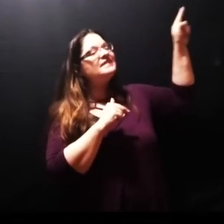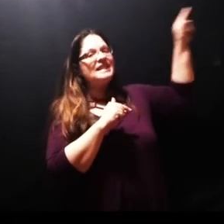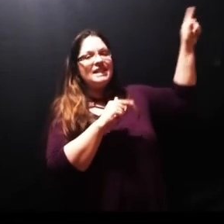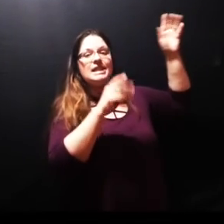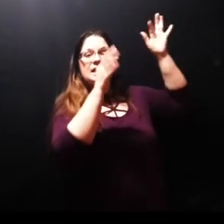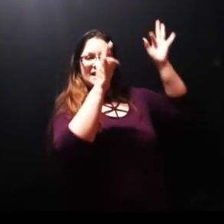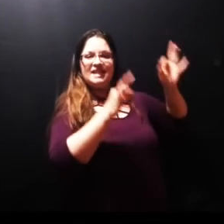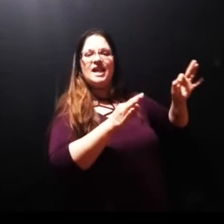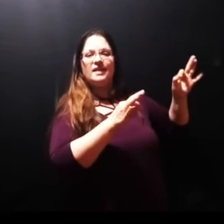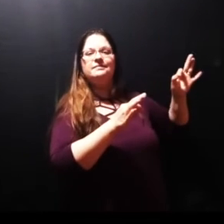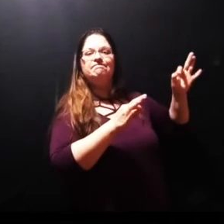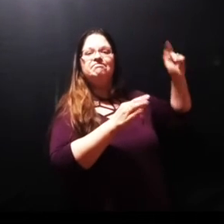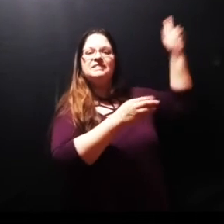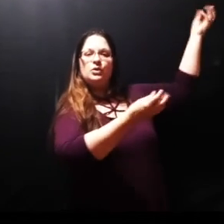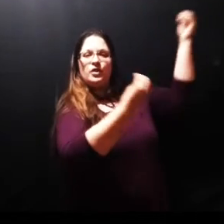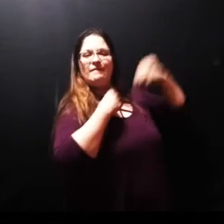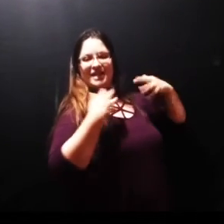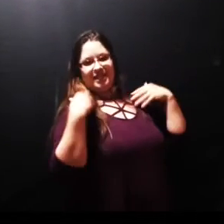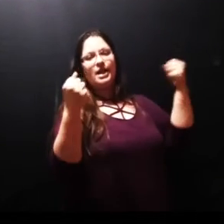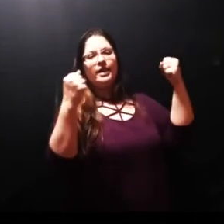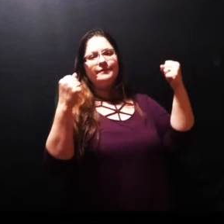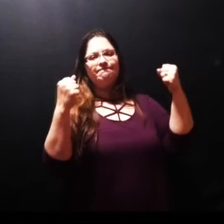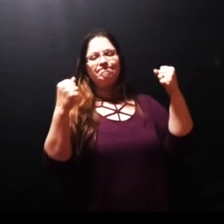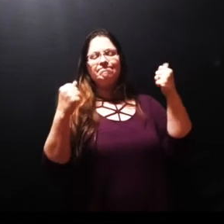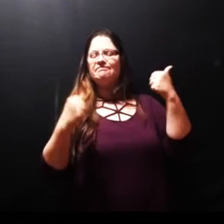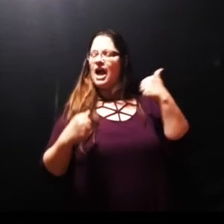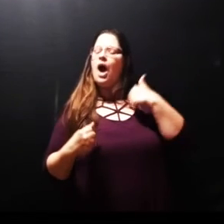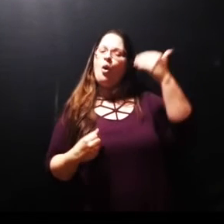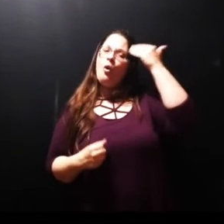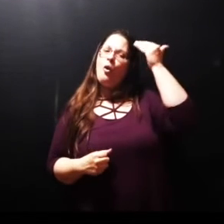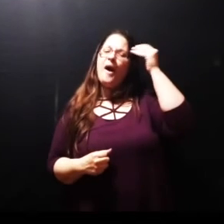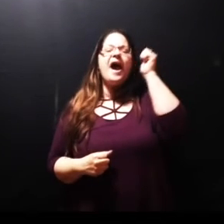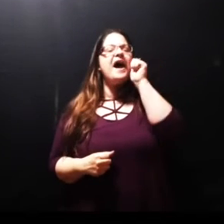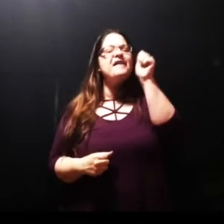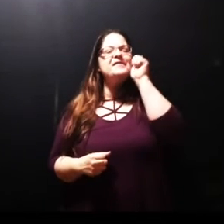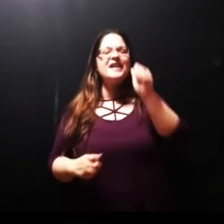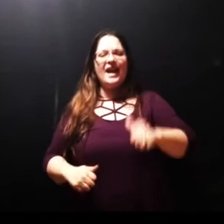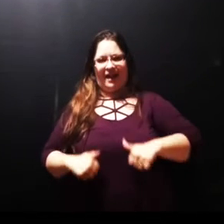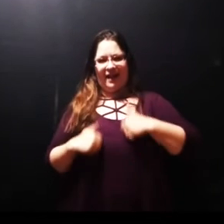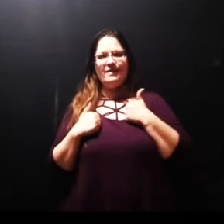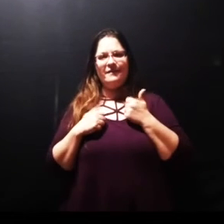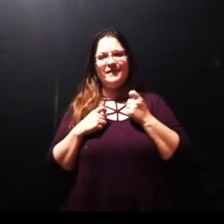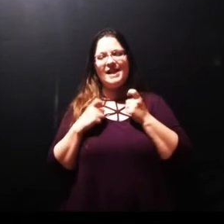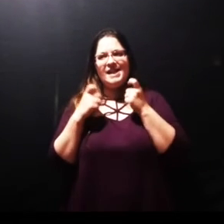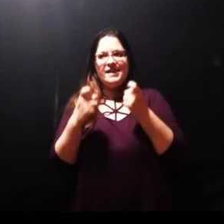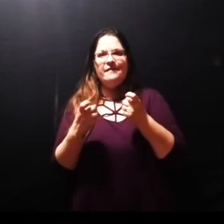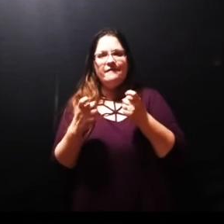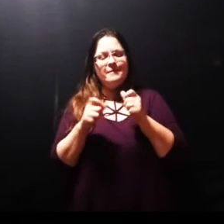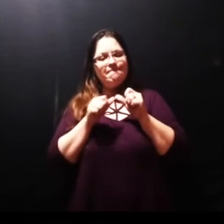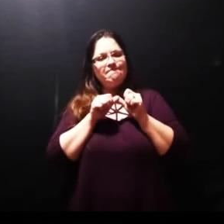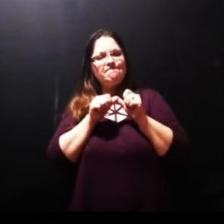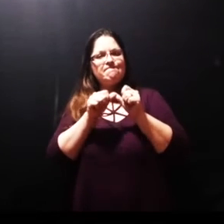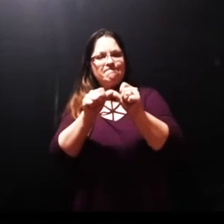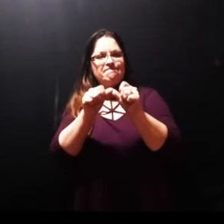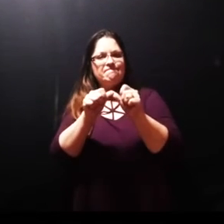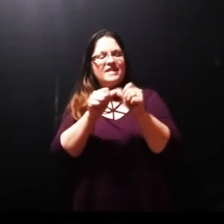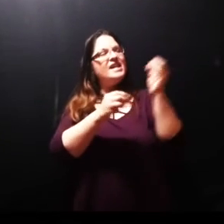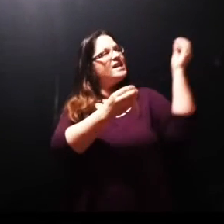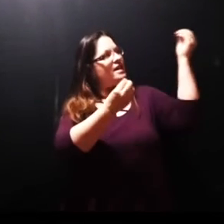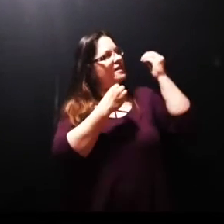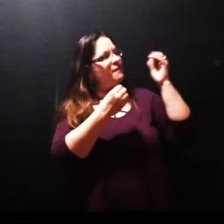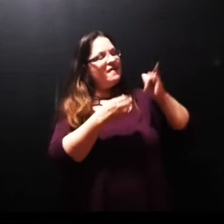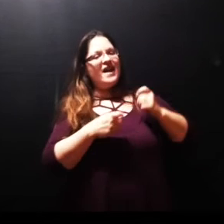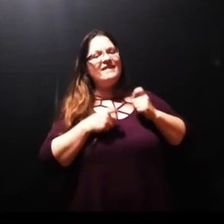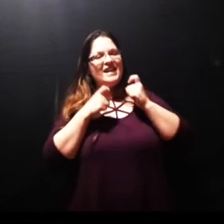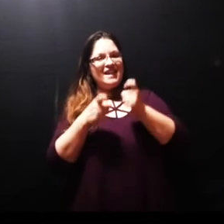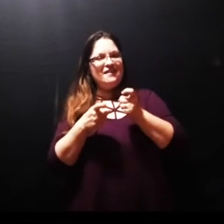back to this place and I know that every day that I live is a gift that has been given to me I know it he's assured me